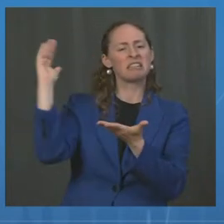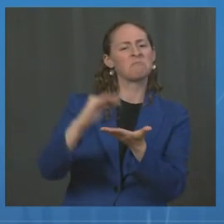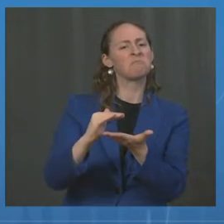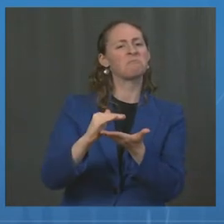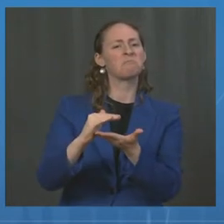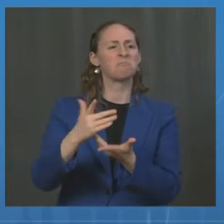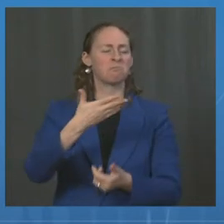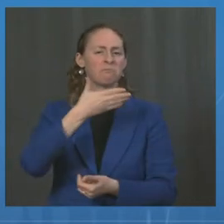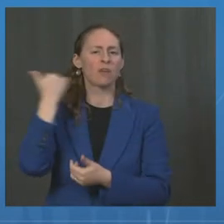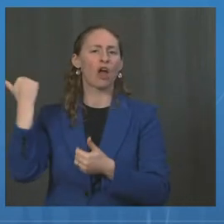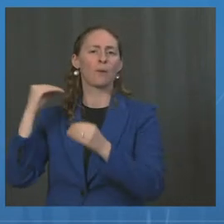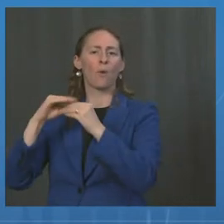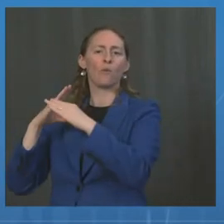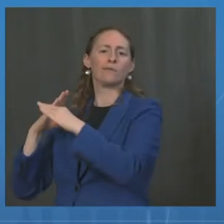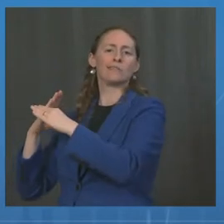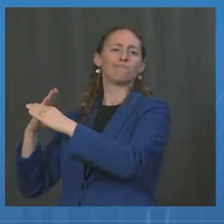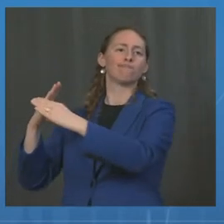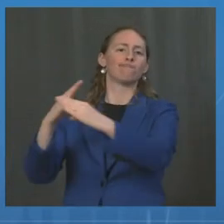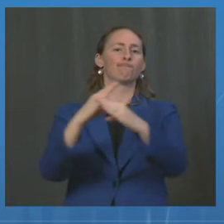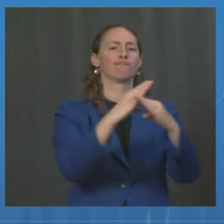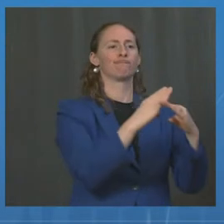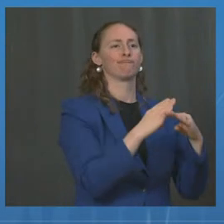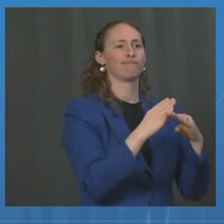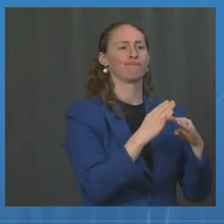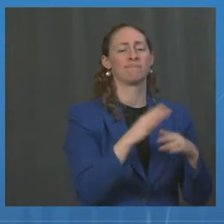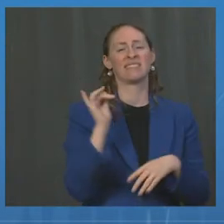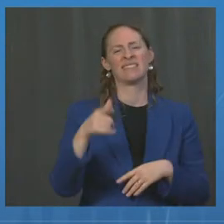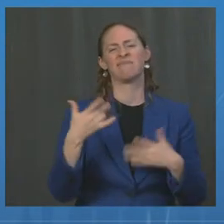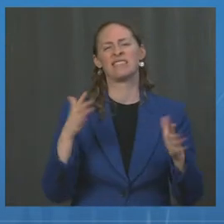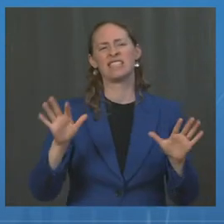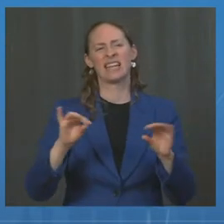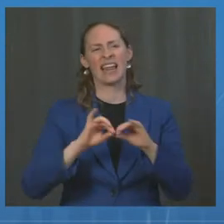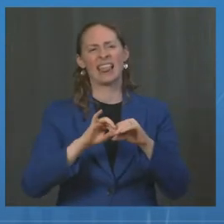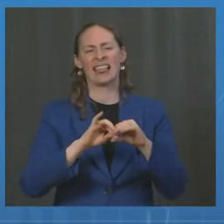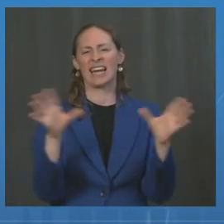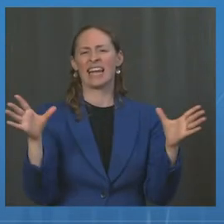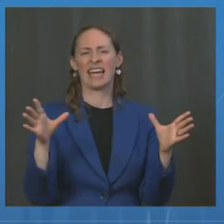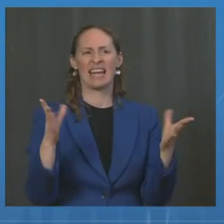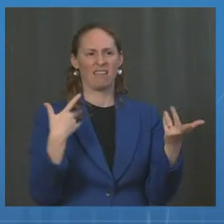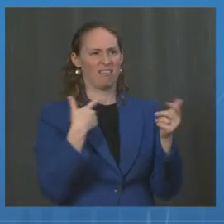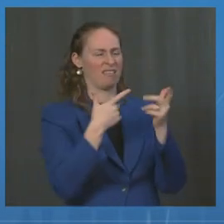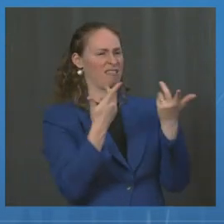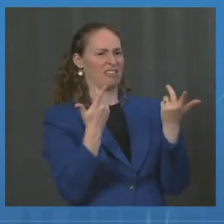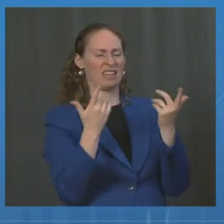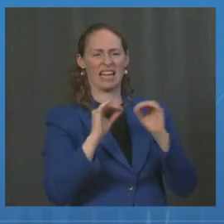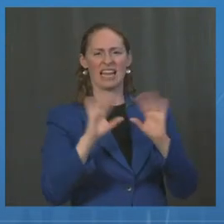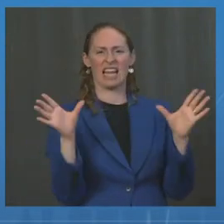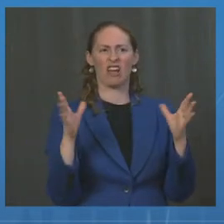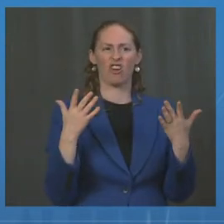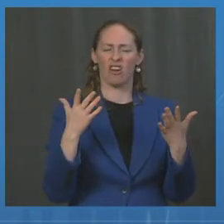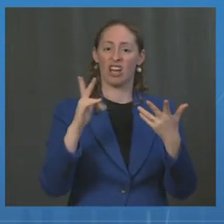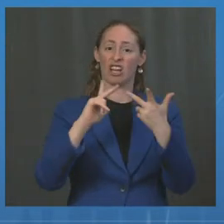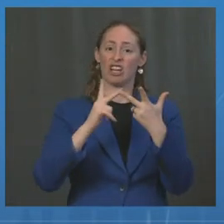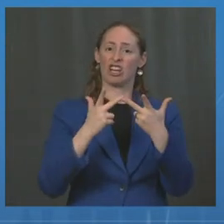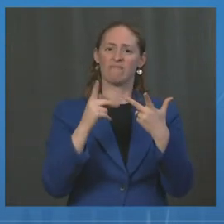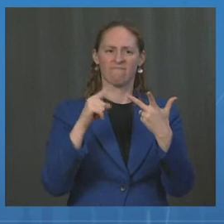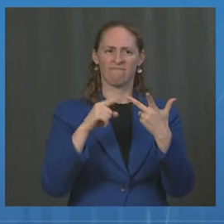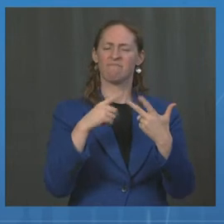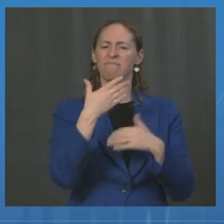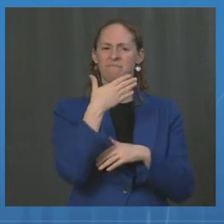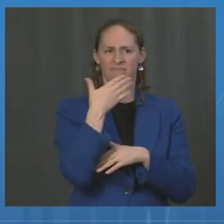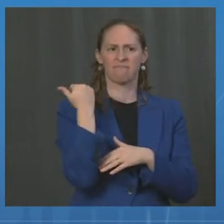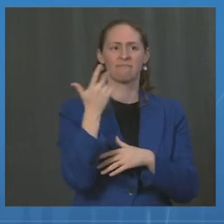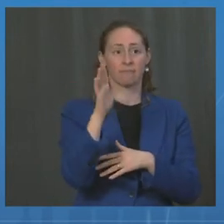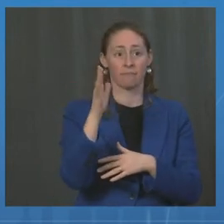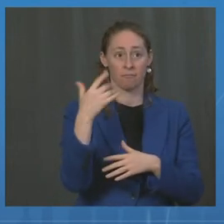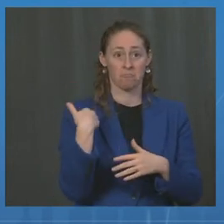from the dramatic data from the Israeli study that the boosts that are being now done there and contemplated here